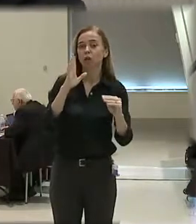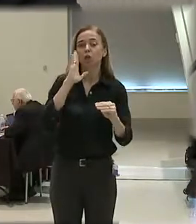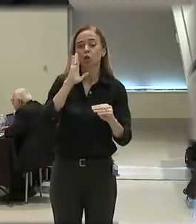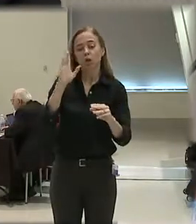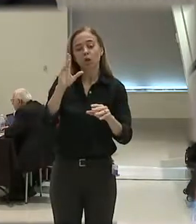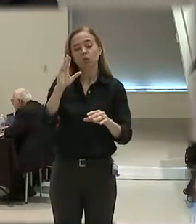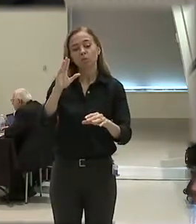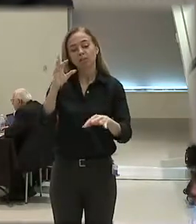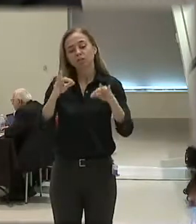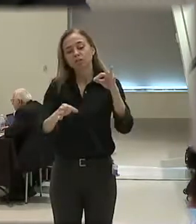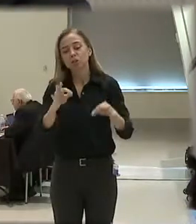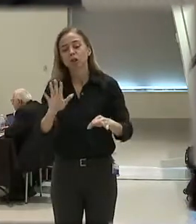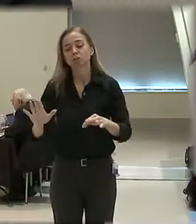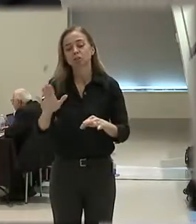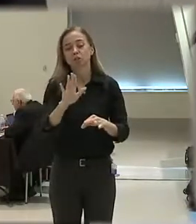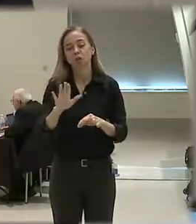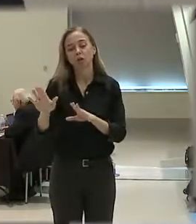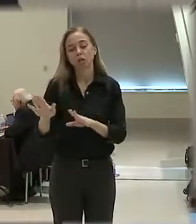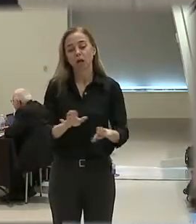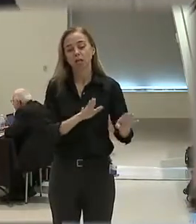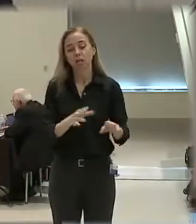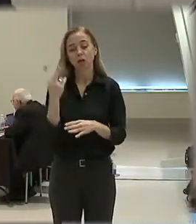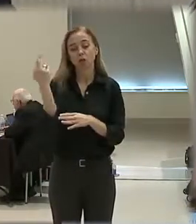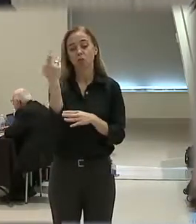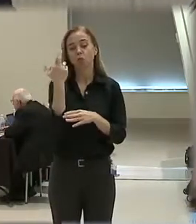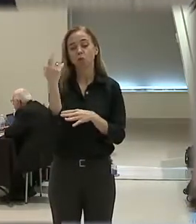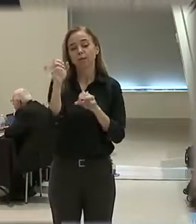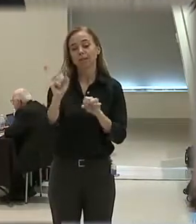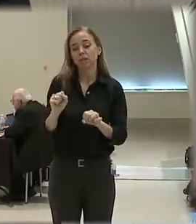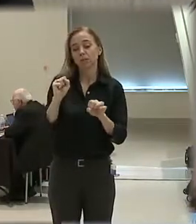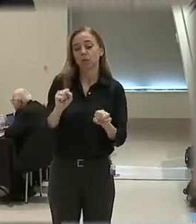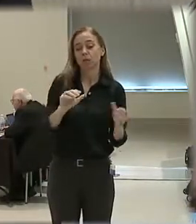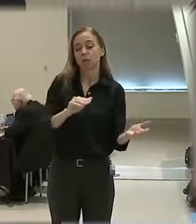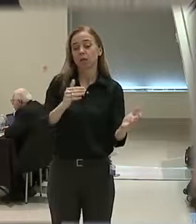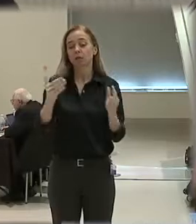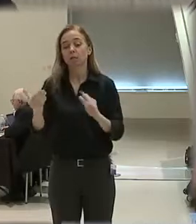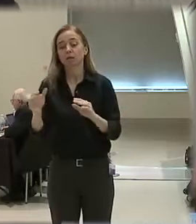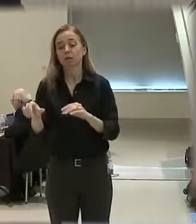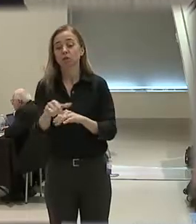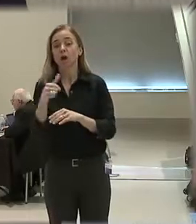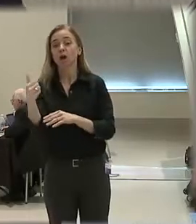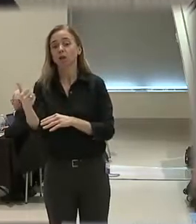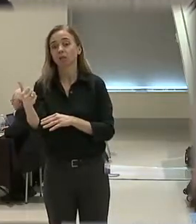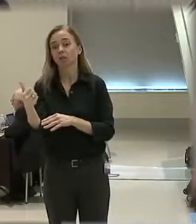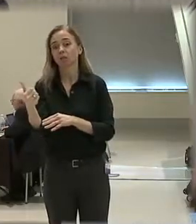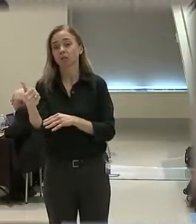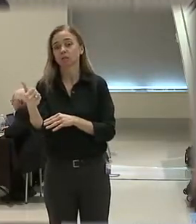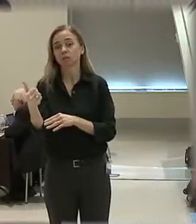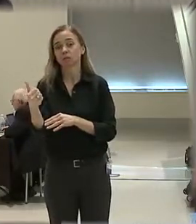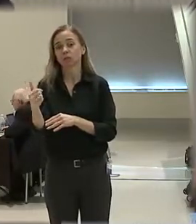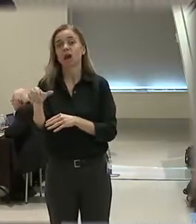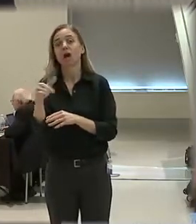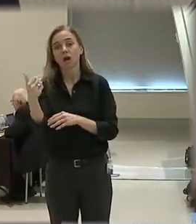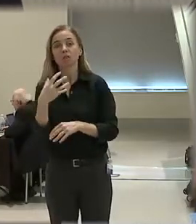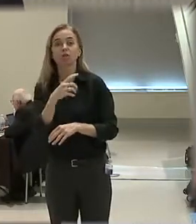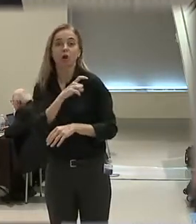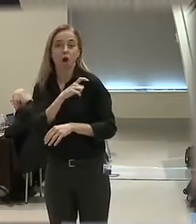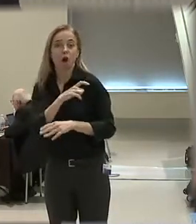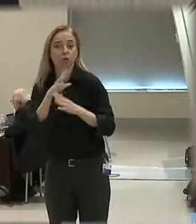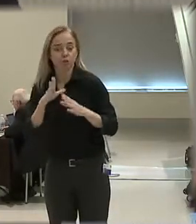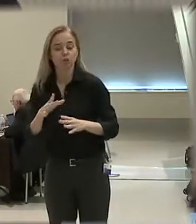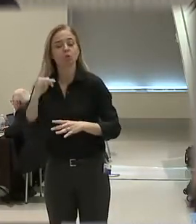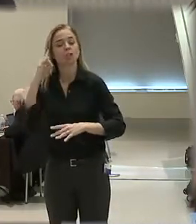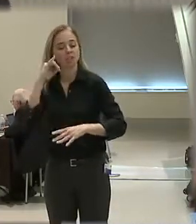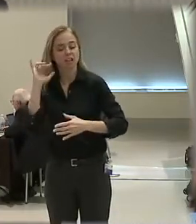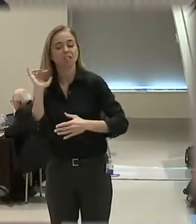your conduct and whether it was reasonable, and reasonable compared to what another, you know, what an officer would find reasonable